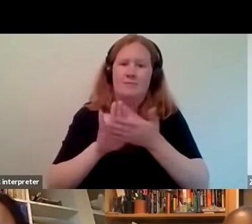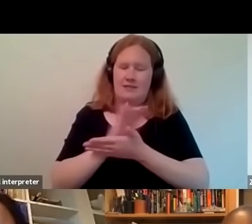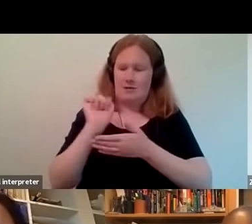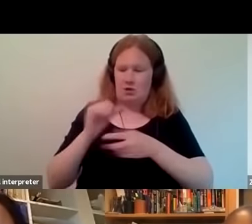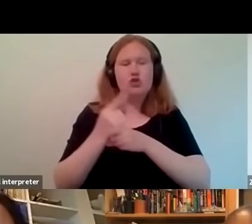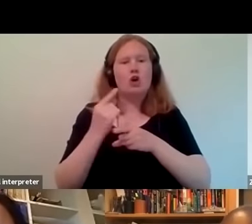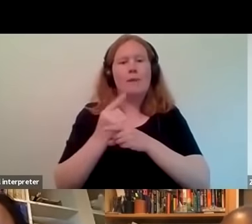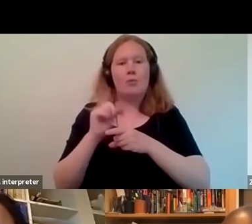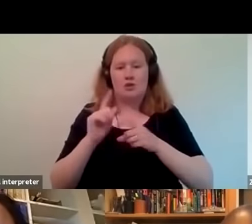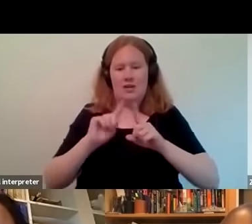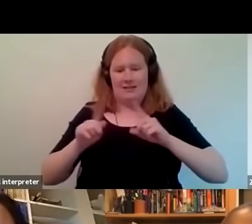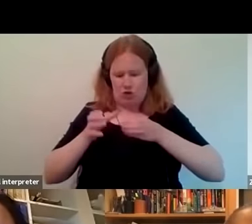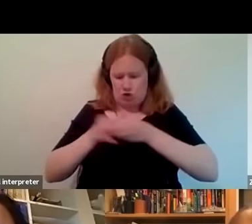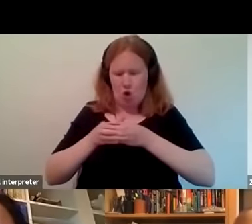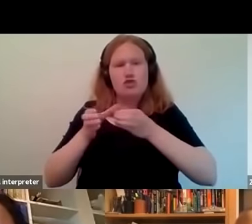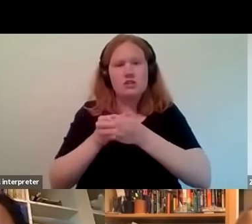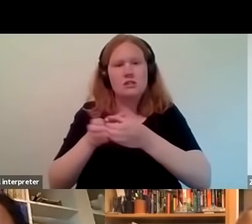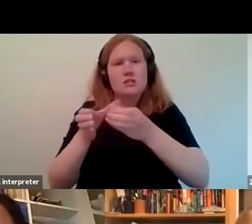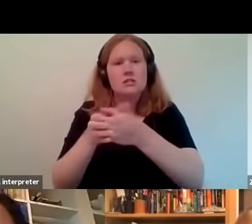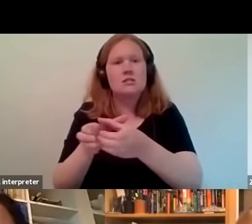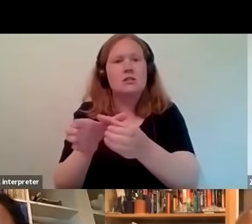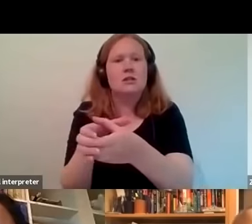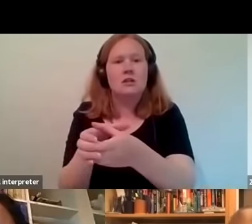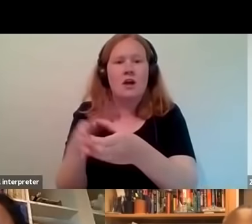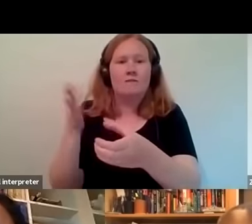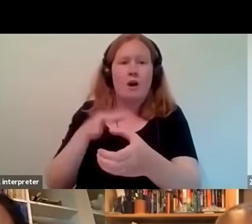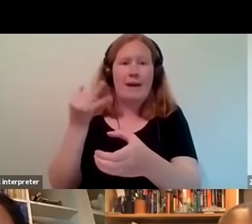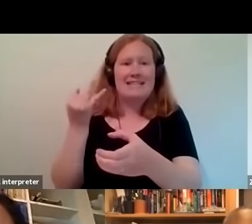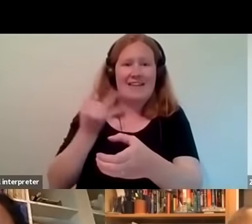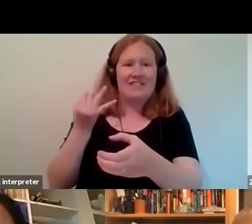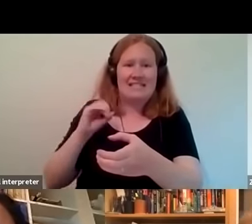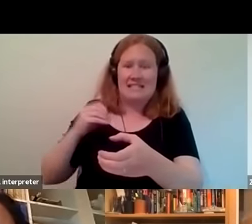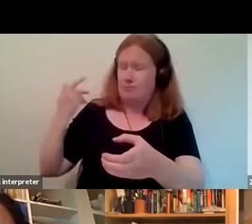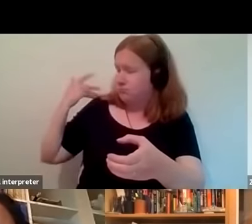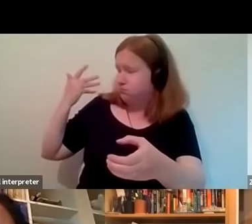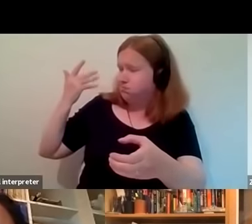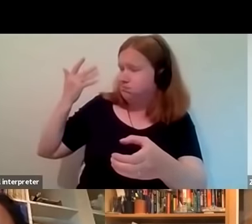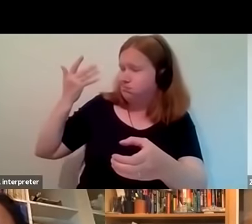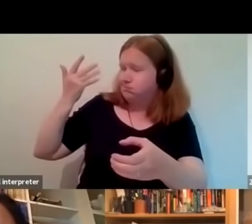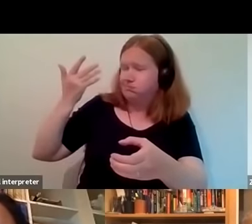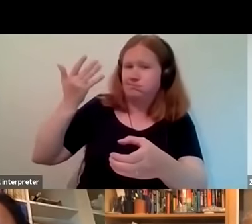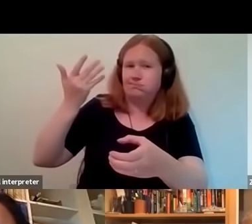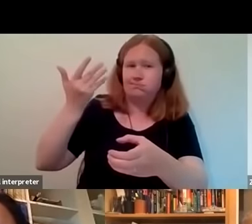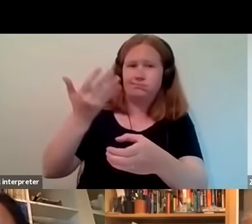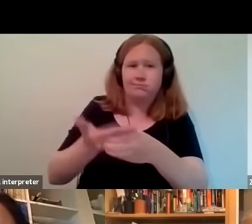that have occurred all the way from the 70s to the present day so from um